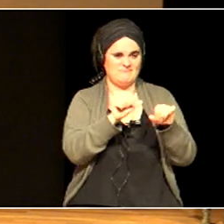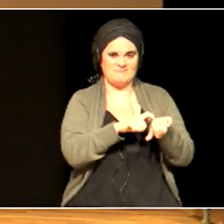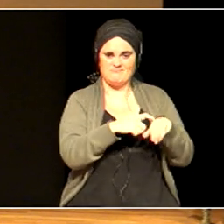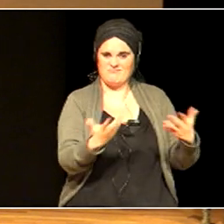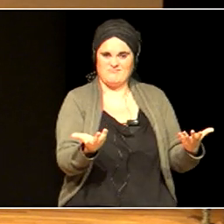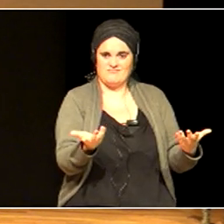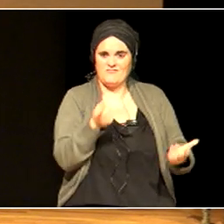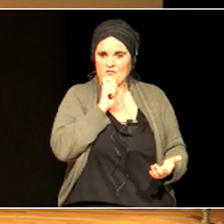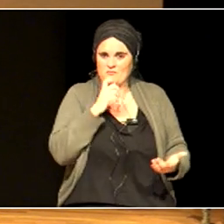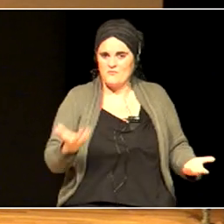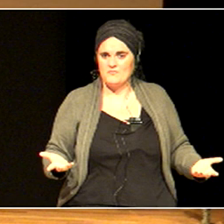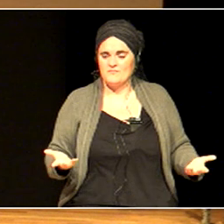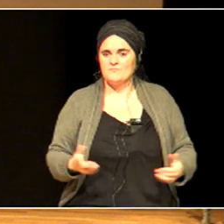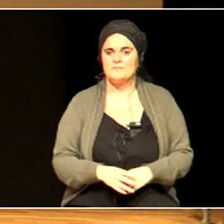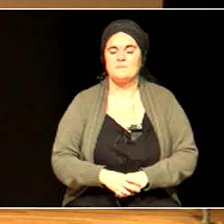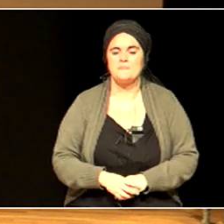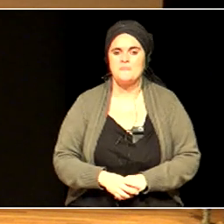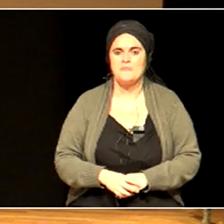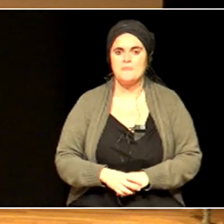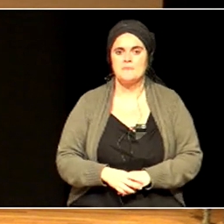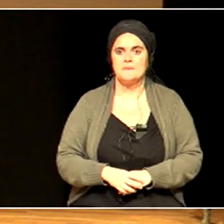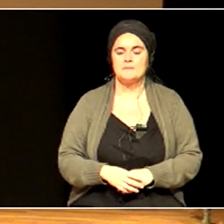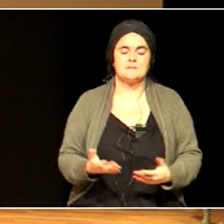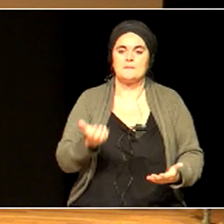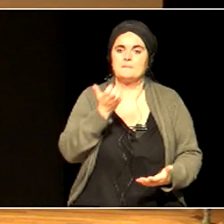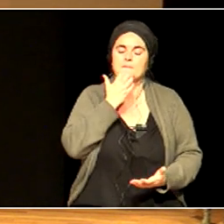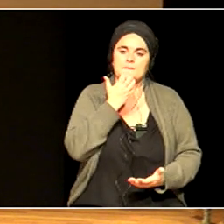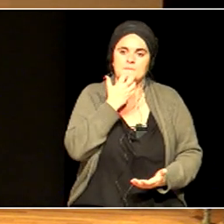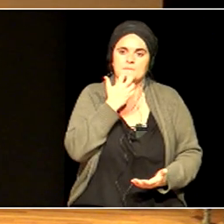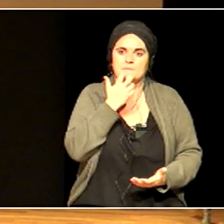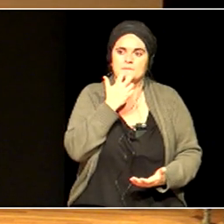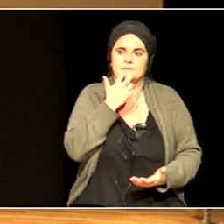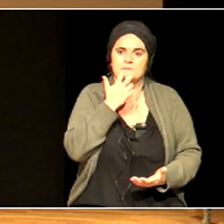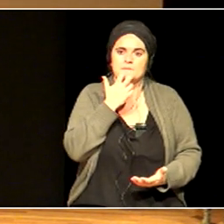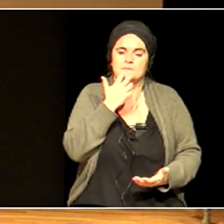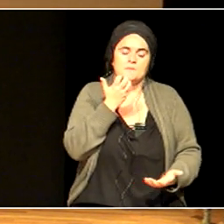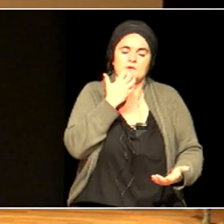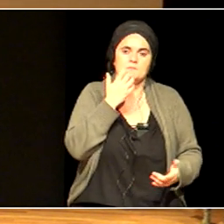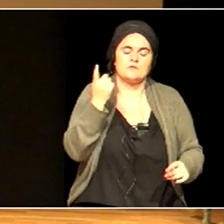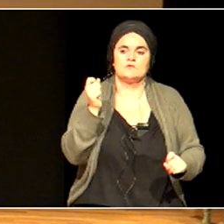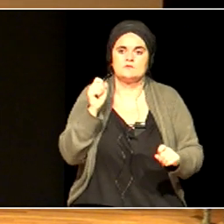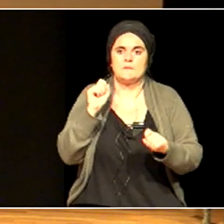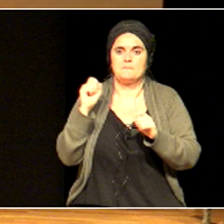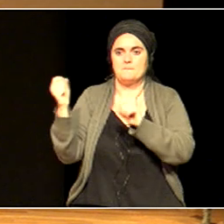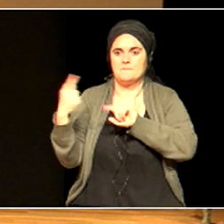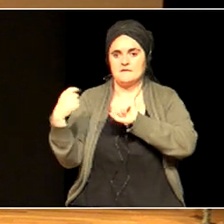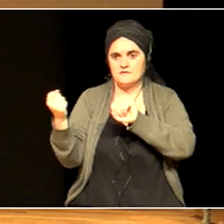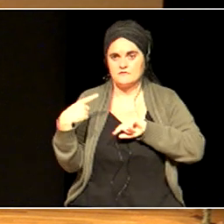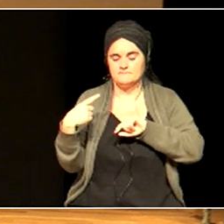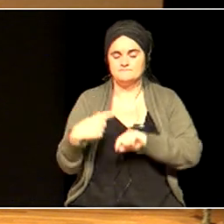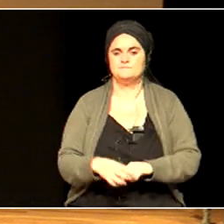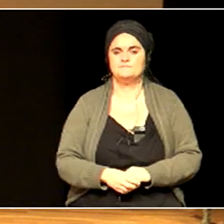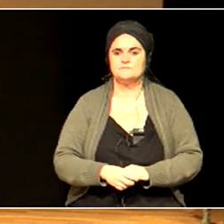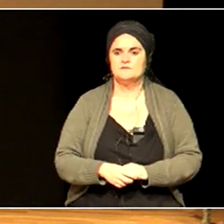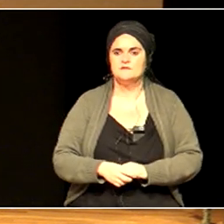And I give the examples of the issue of migration and of climate and environmental